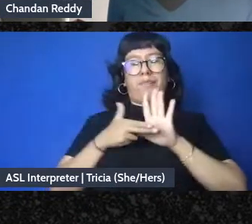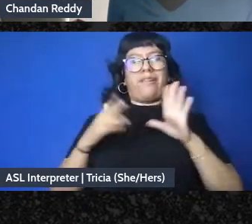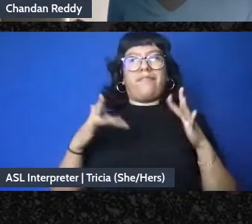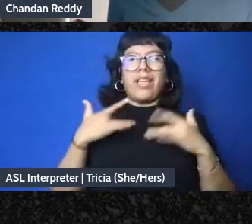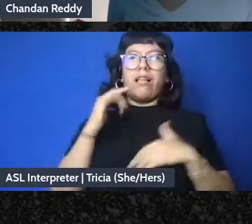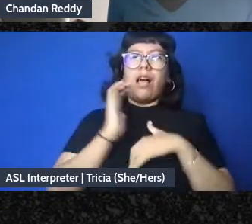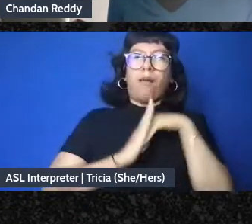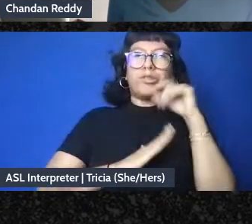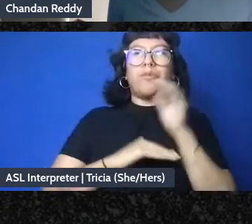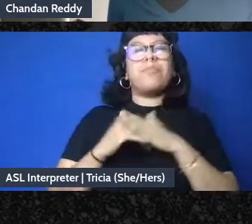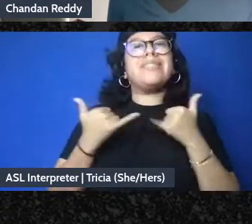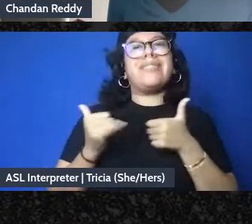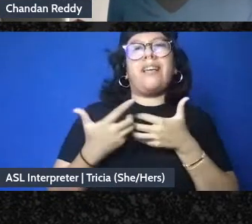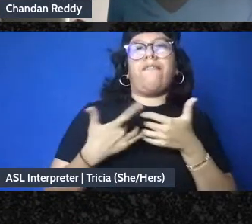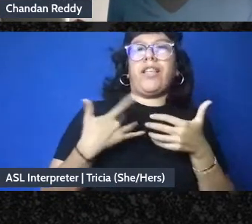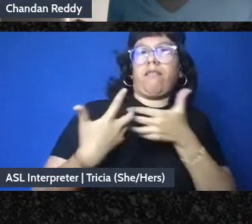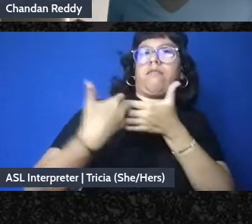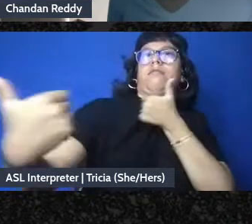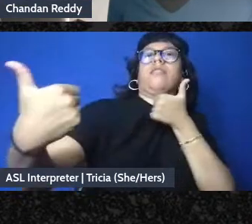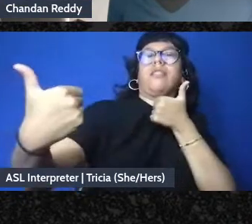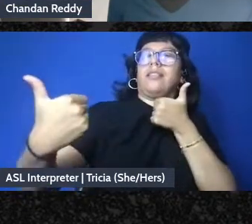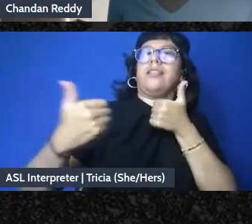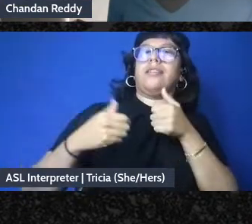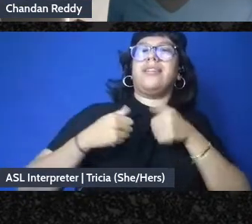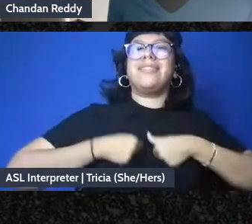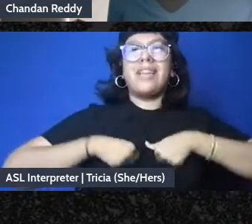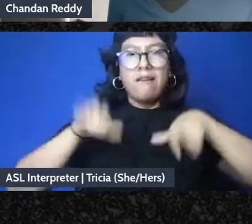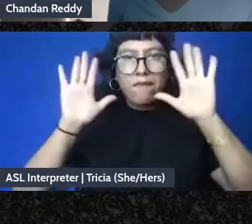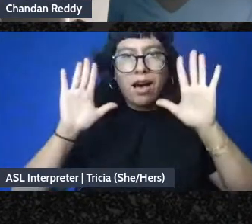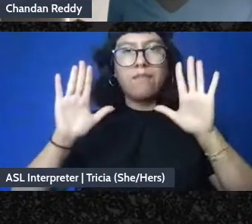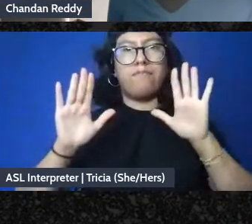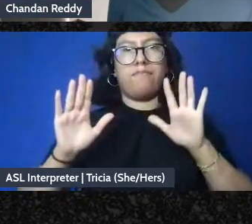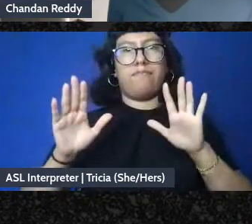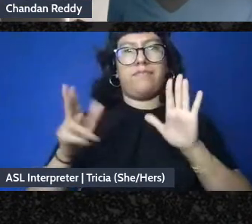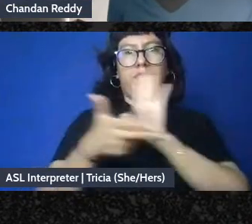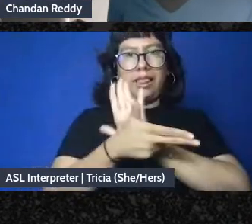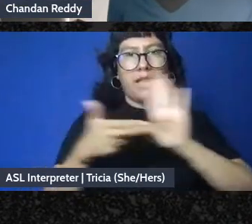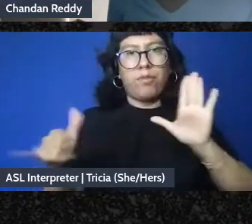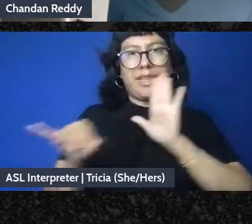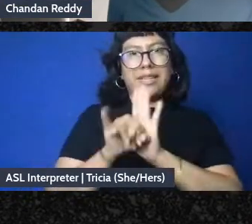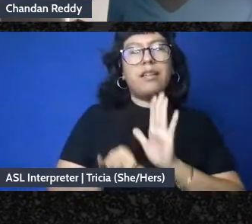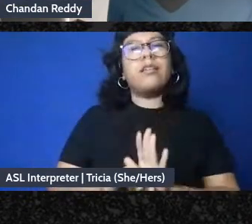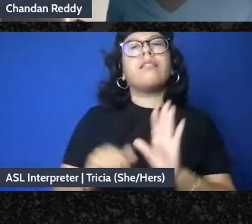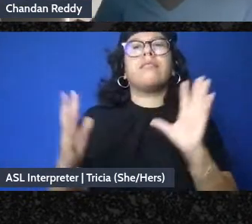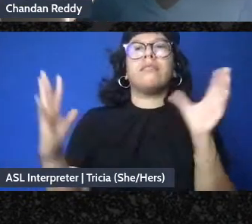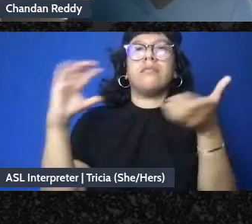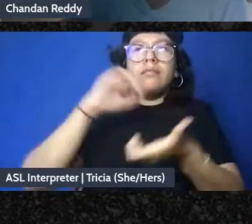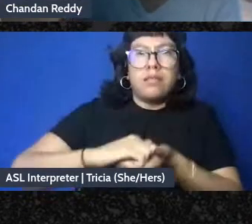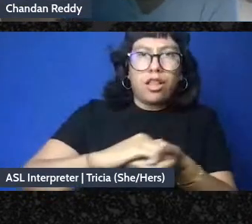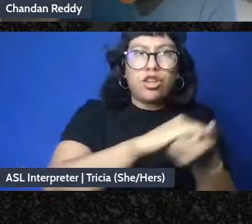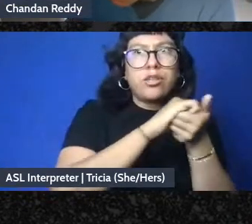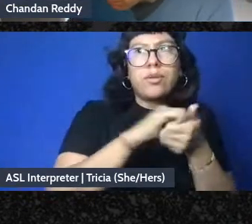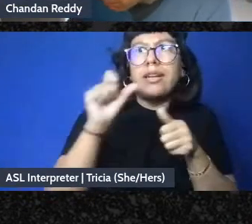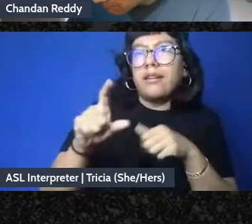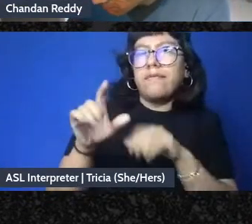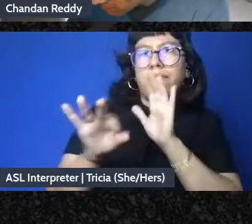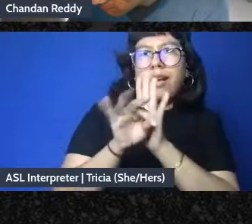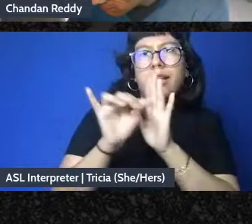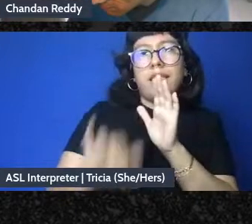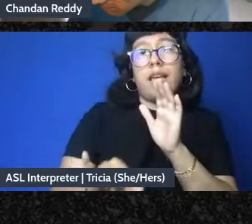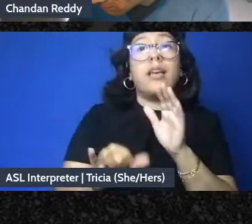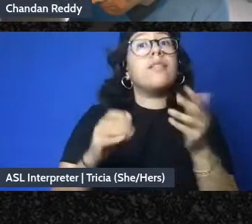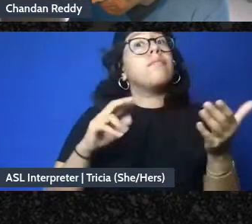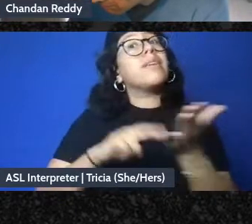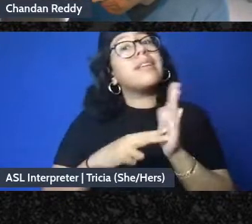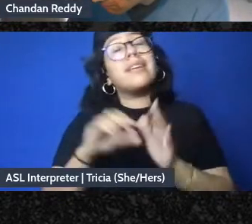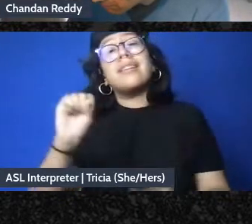divide us within movements right now so that we can actually find the solidarity that is available in this moment and whether it's